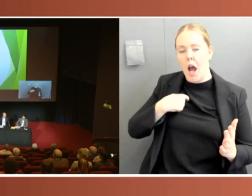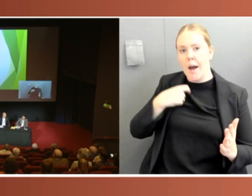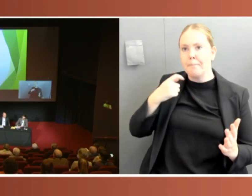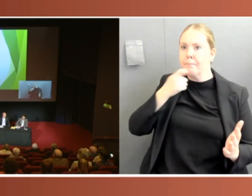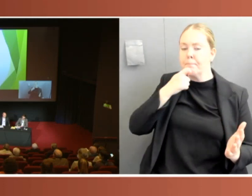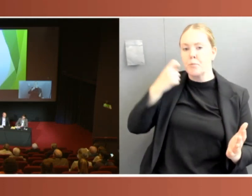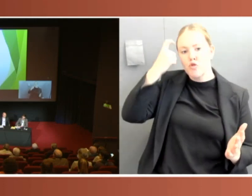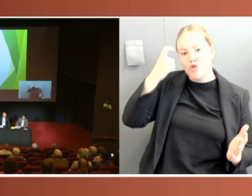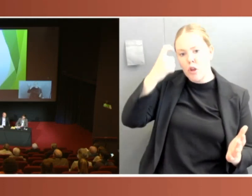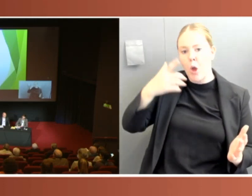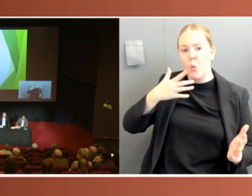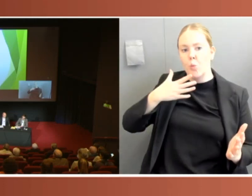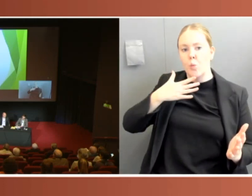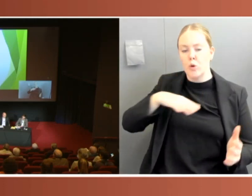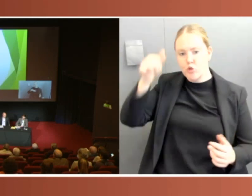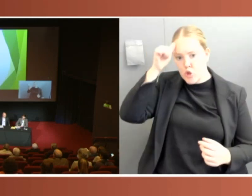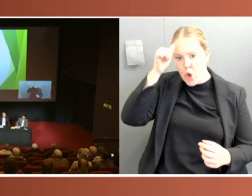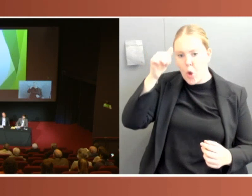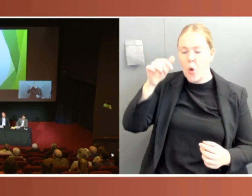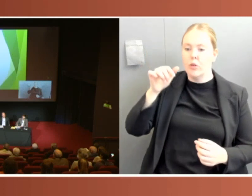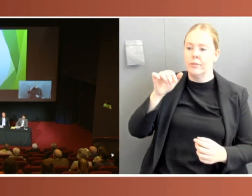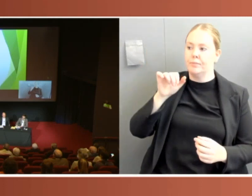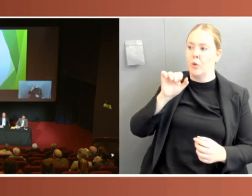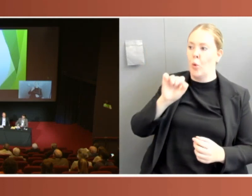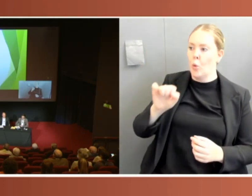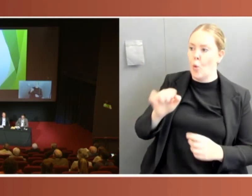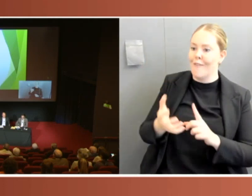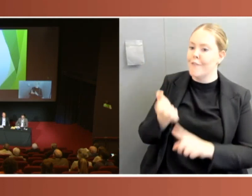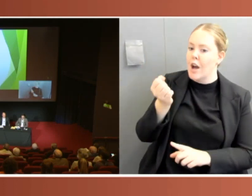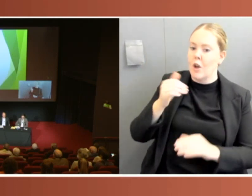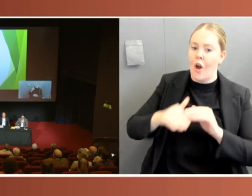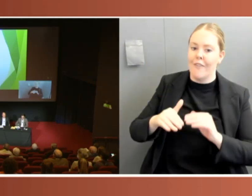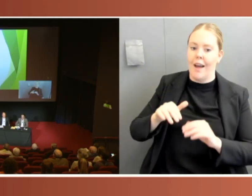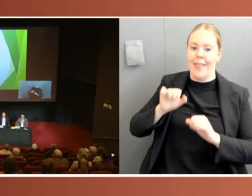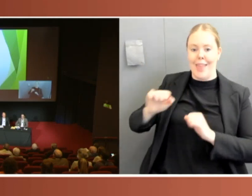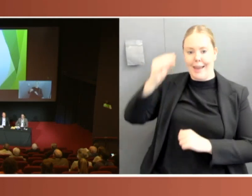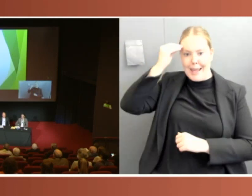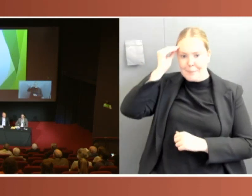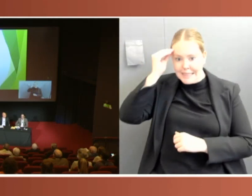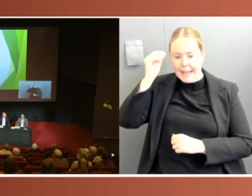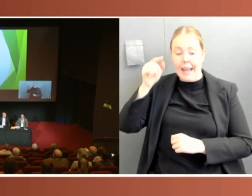committee's recommendations to the parliament and what lessons might be drawn out of that process.